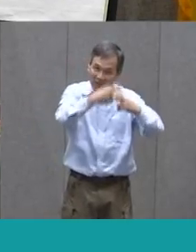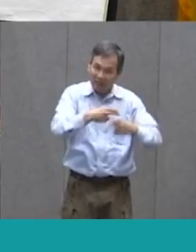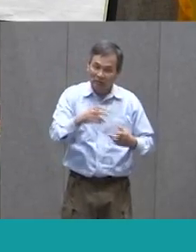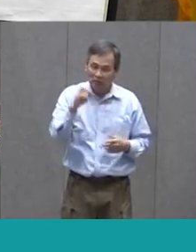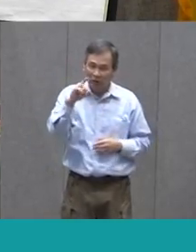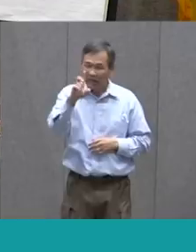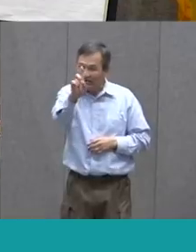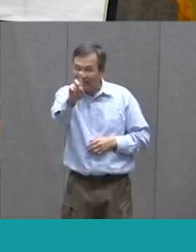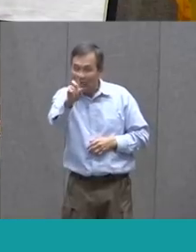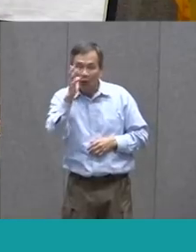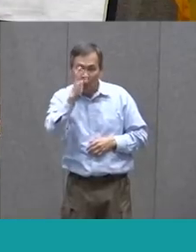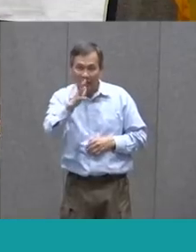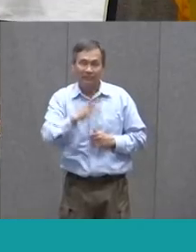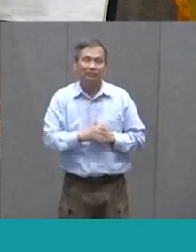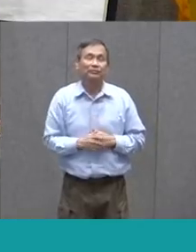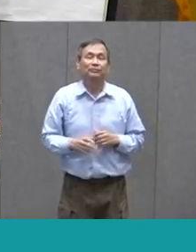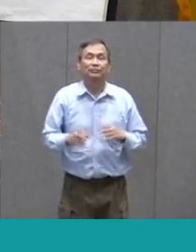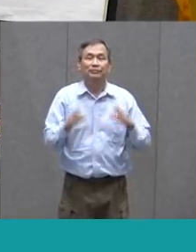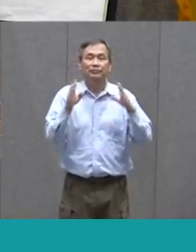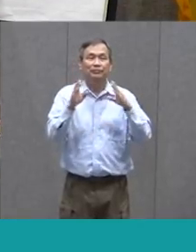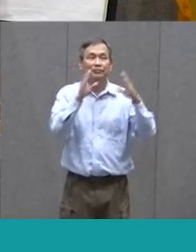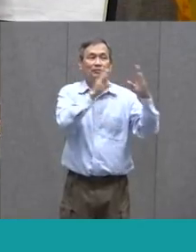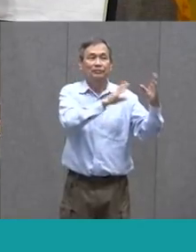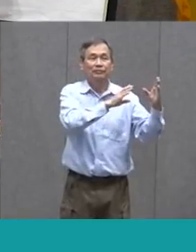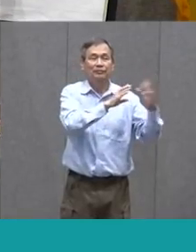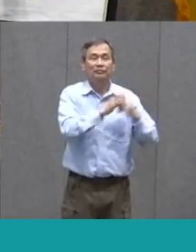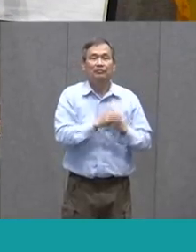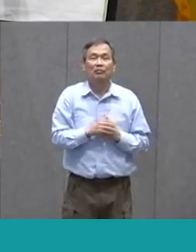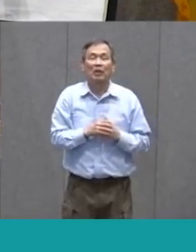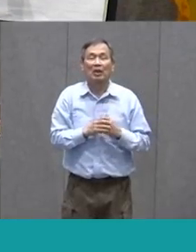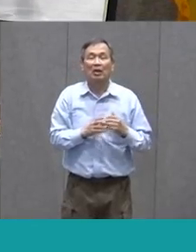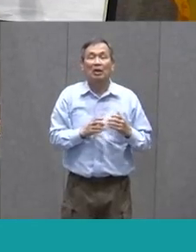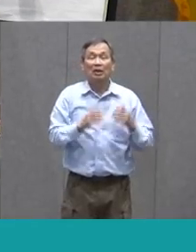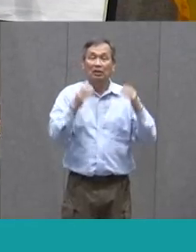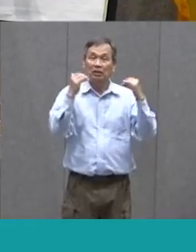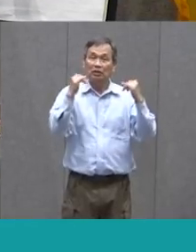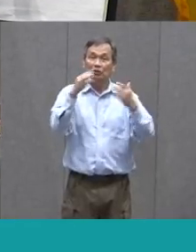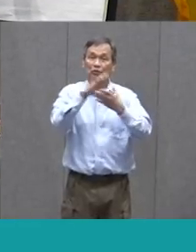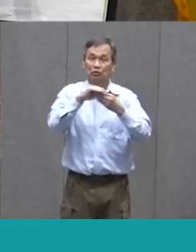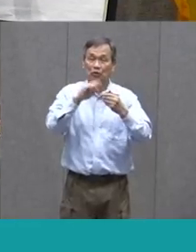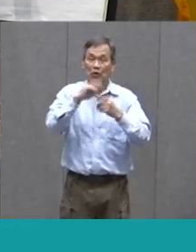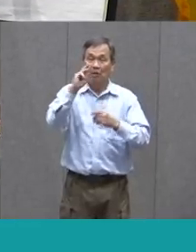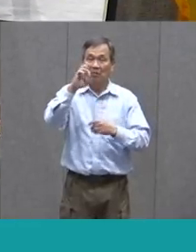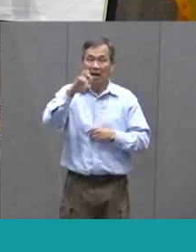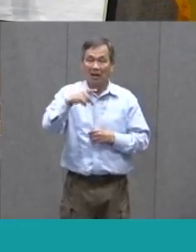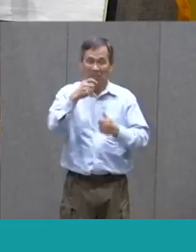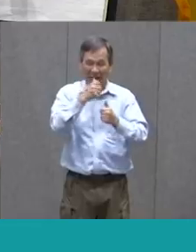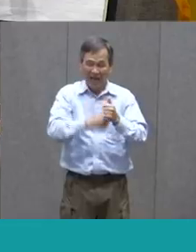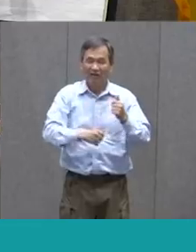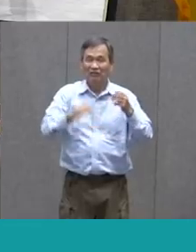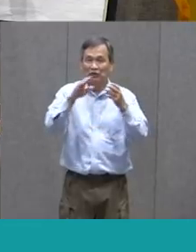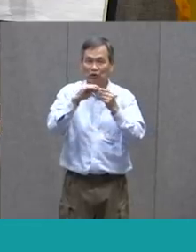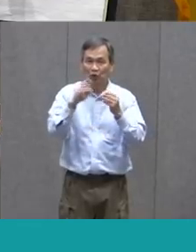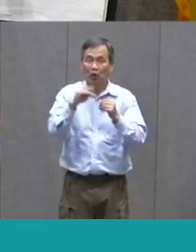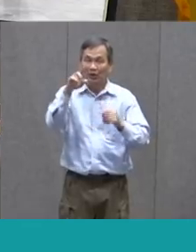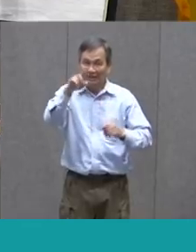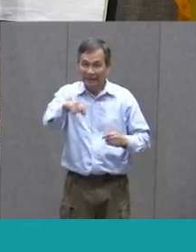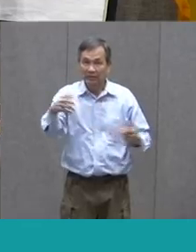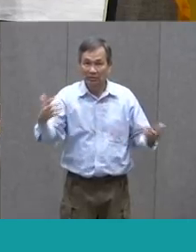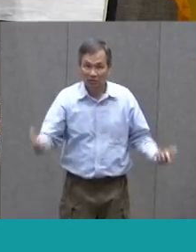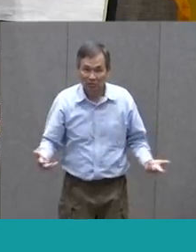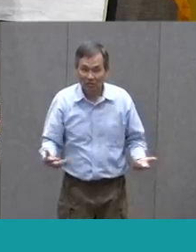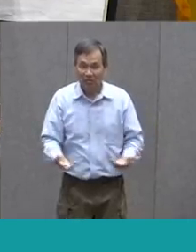Going to Do That In Just A Second Then To Set Up The Rest Of Your Story Map Every Story Needs To Have